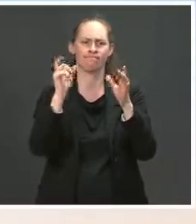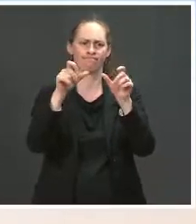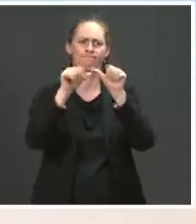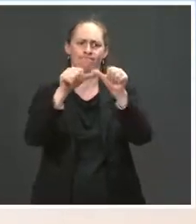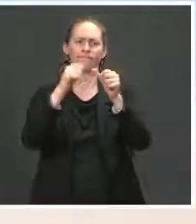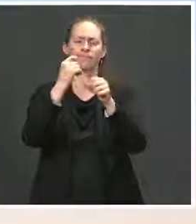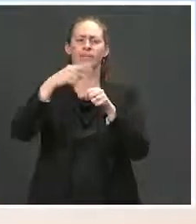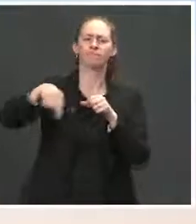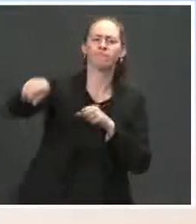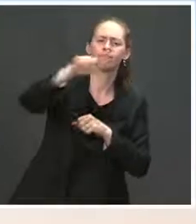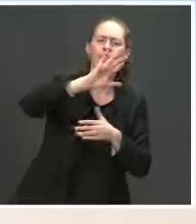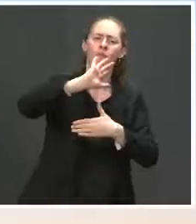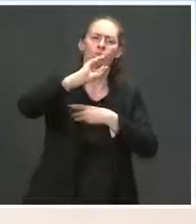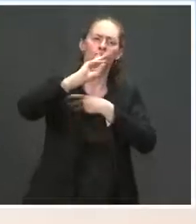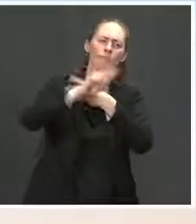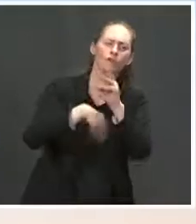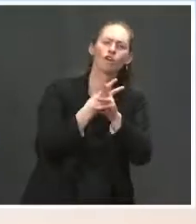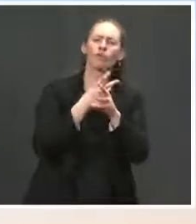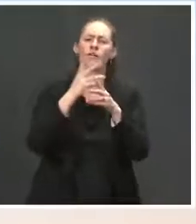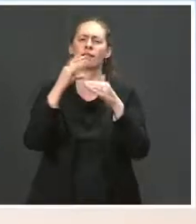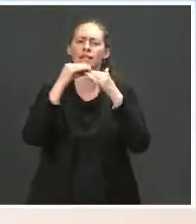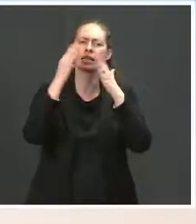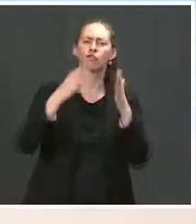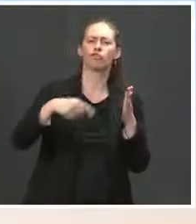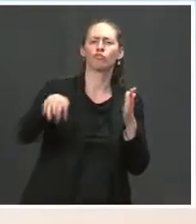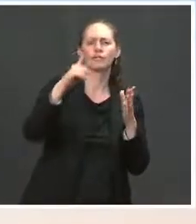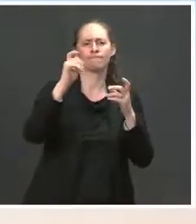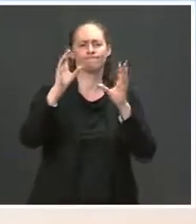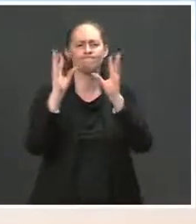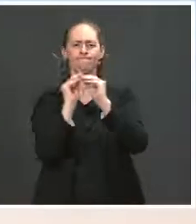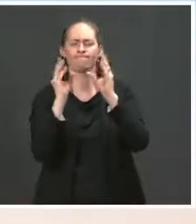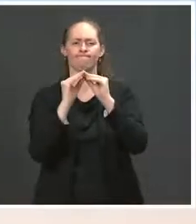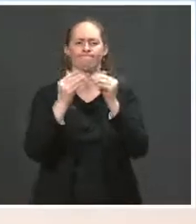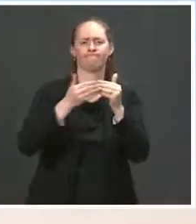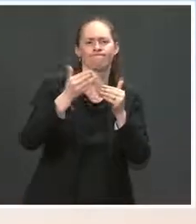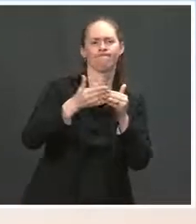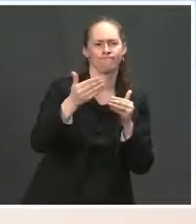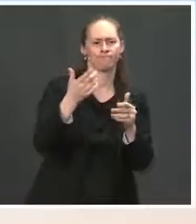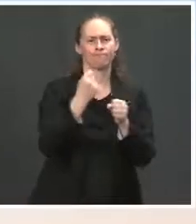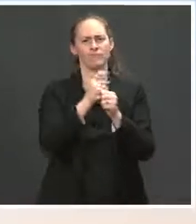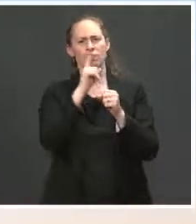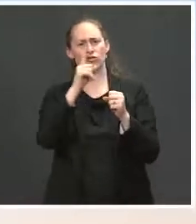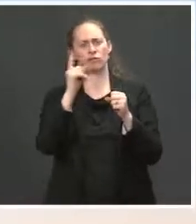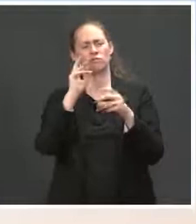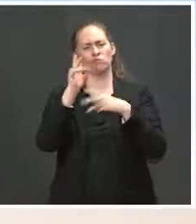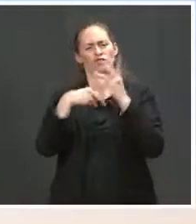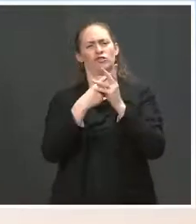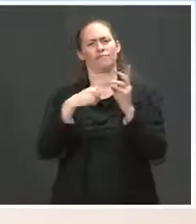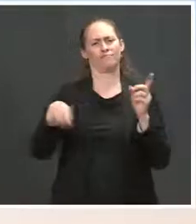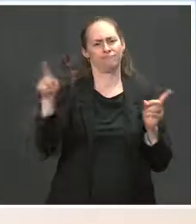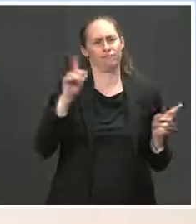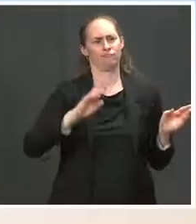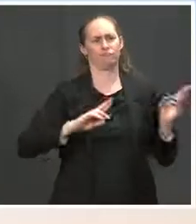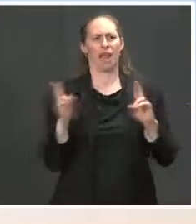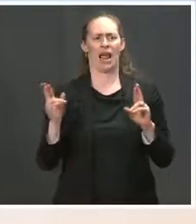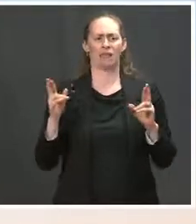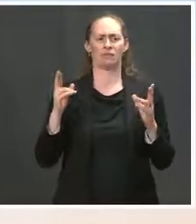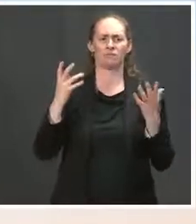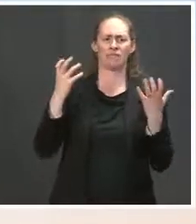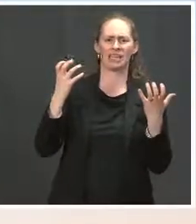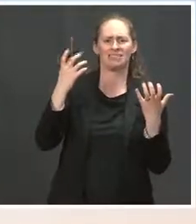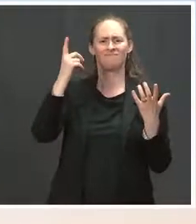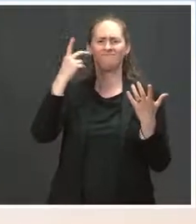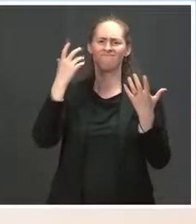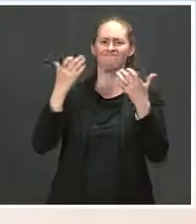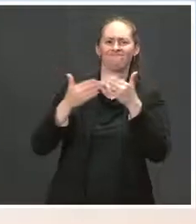world and through international forum to ensure the world is preparing for preventing the next pandemic. The There are discussions